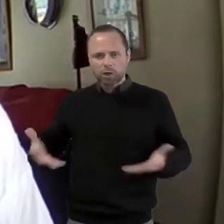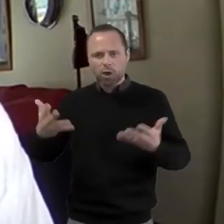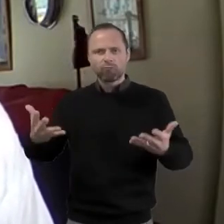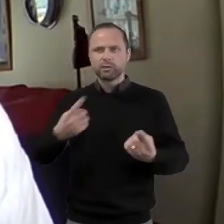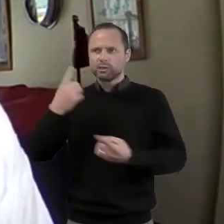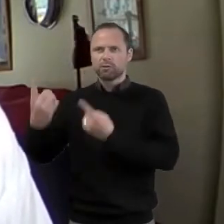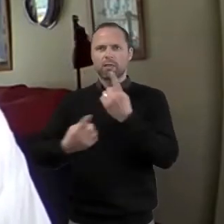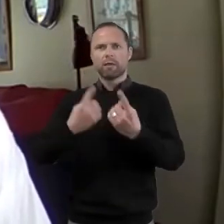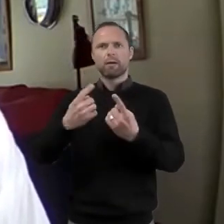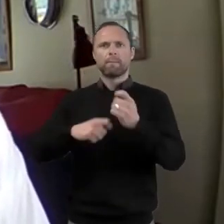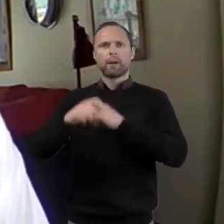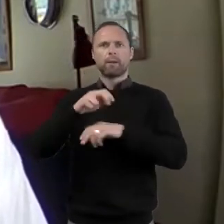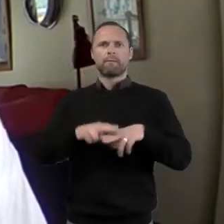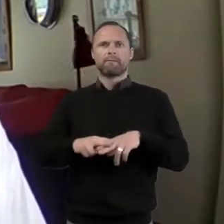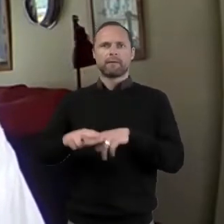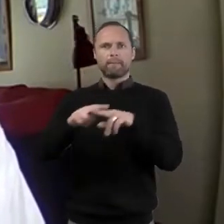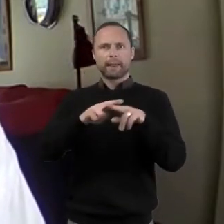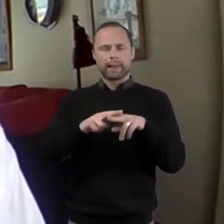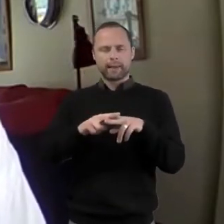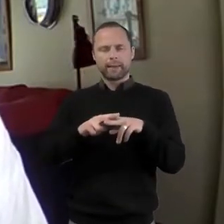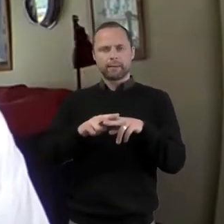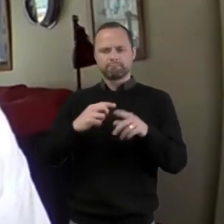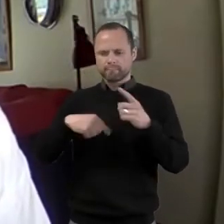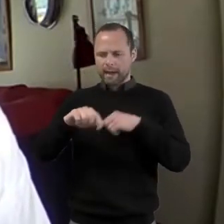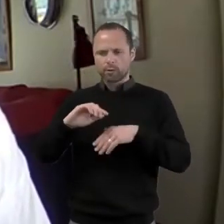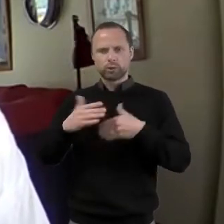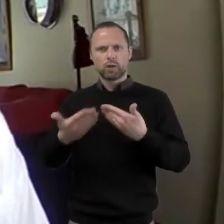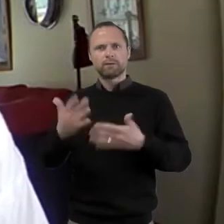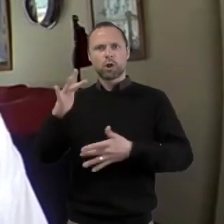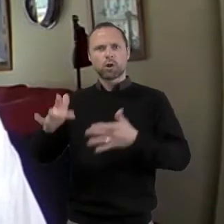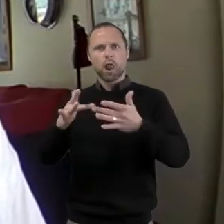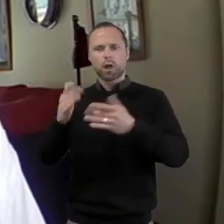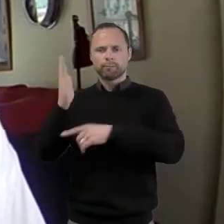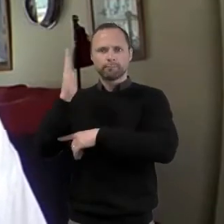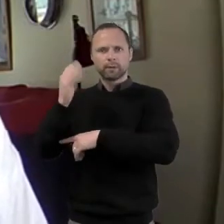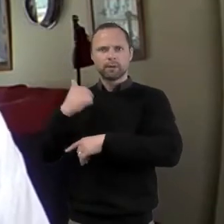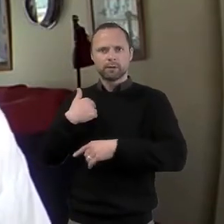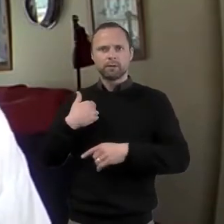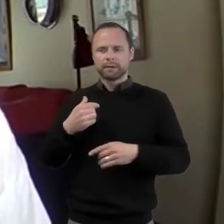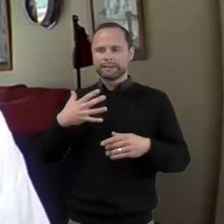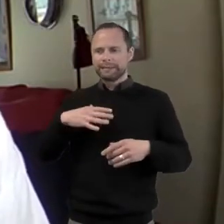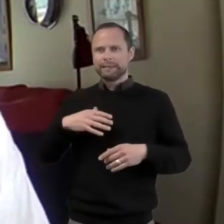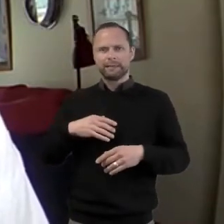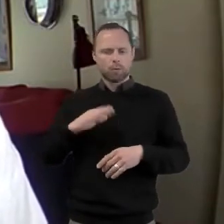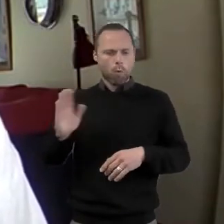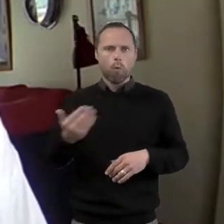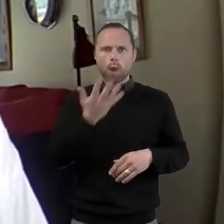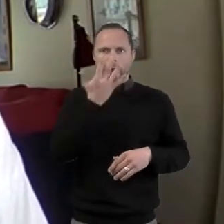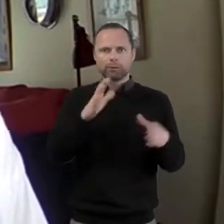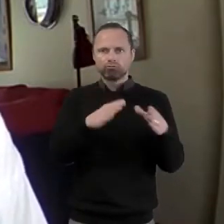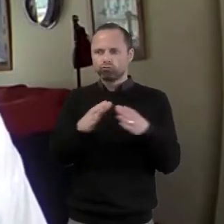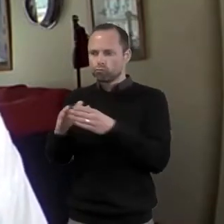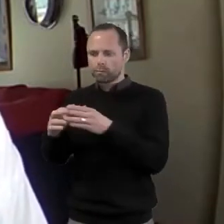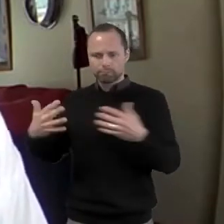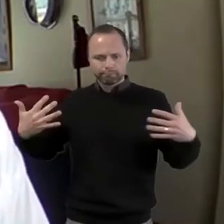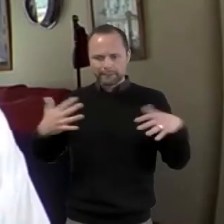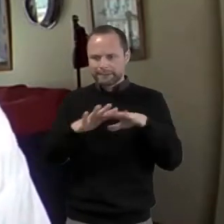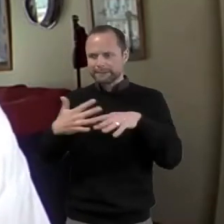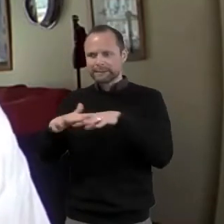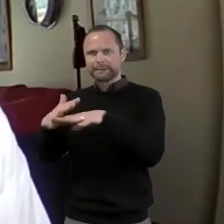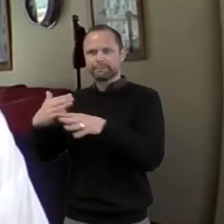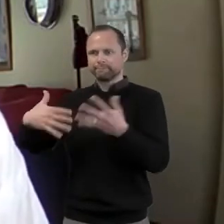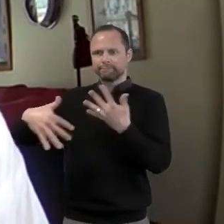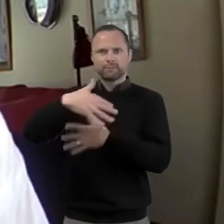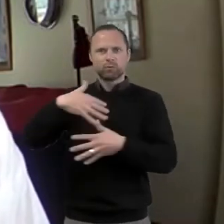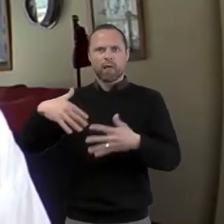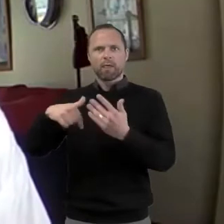So many of our services online have been more intergenerational in nature, maybe out of necessity, but